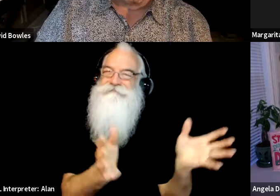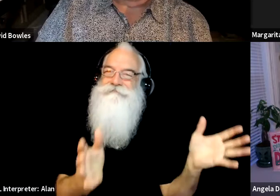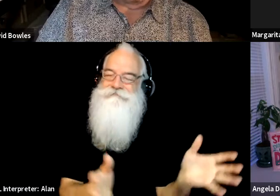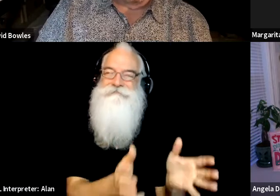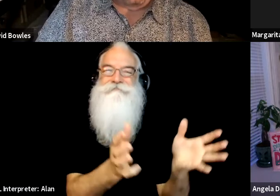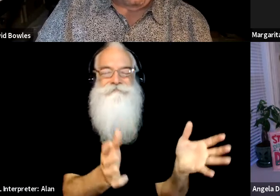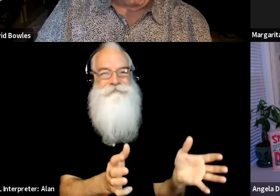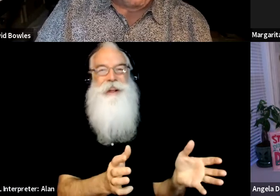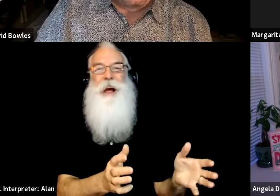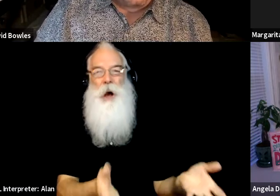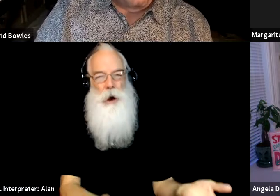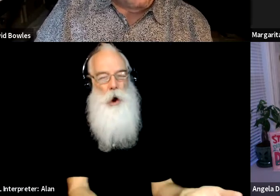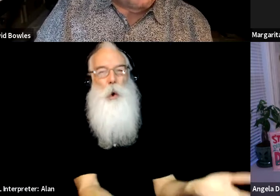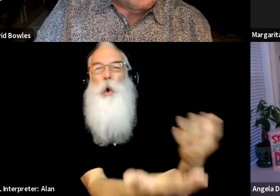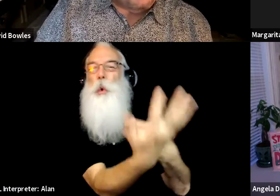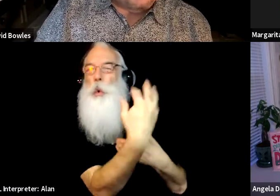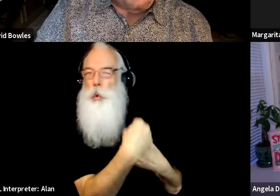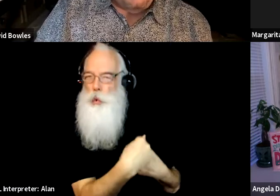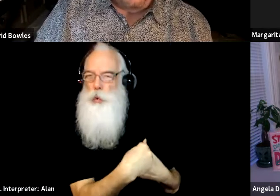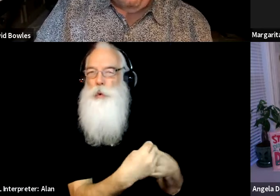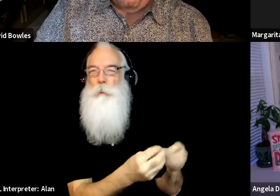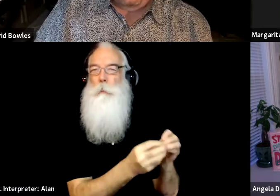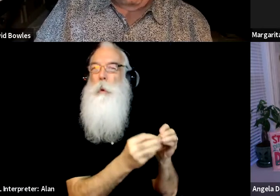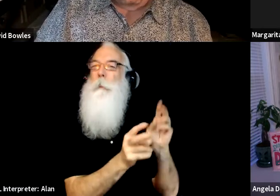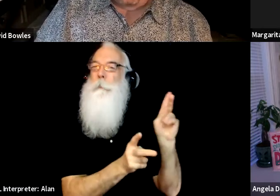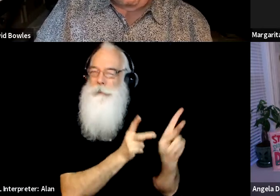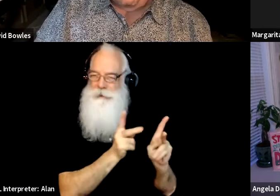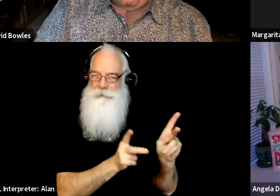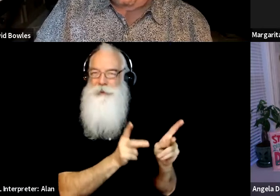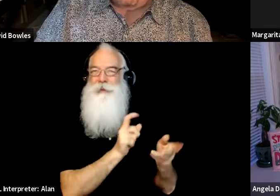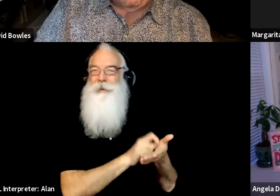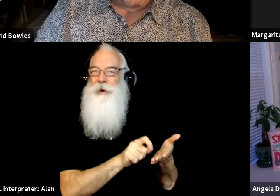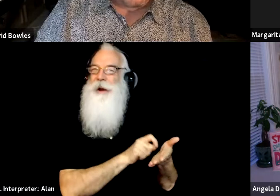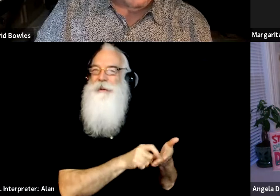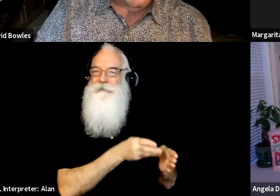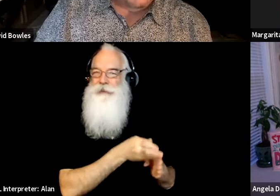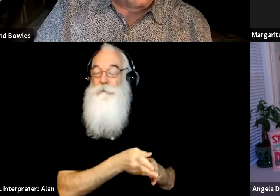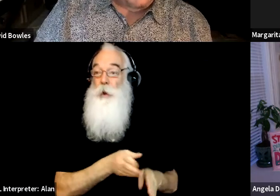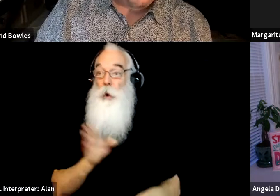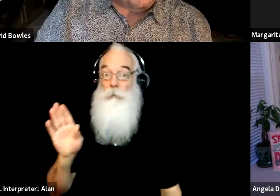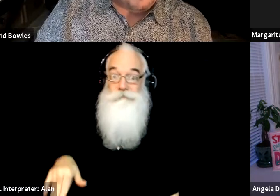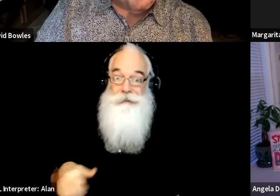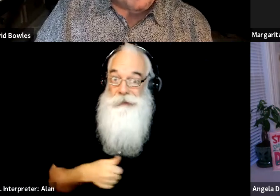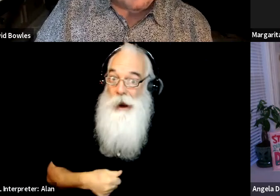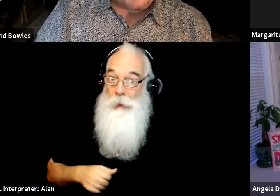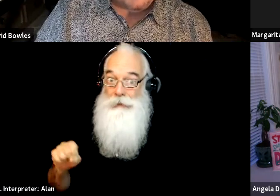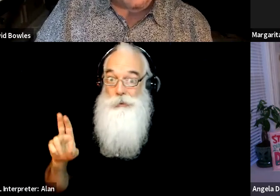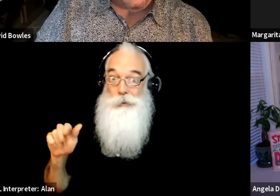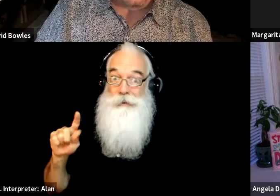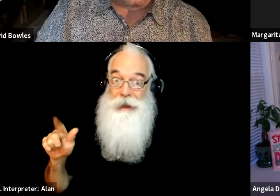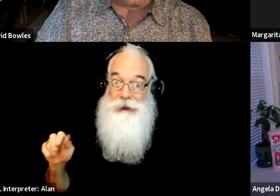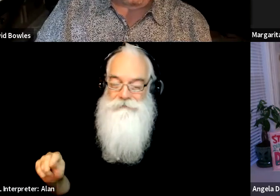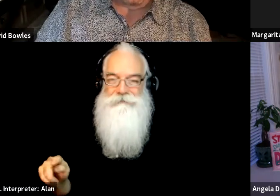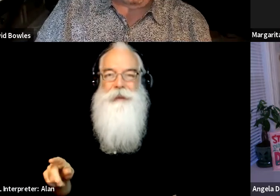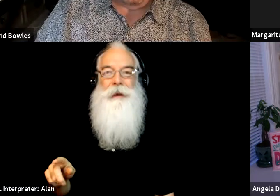into the vault. And, um, you know, uh, I, I'm Susan, going to like, again, jump on one of your future questions. That gets me thinking about this question